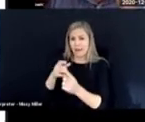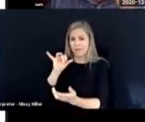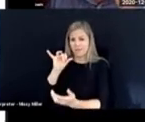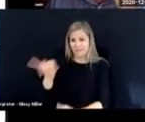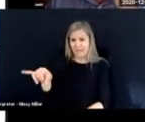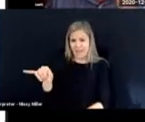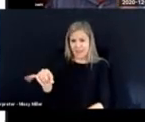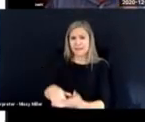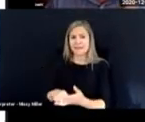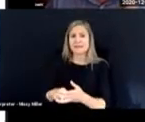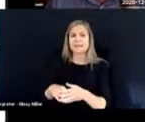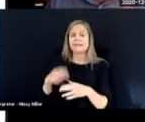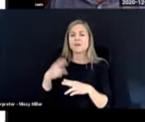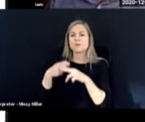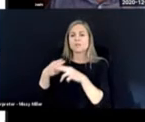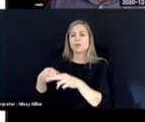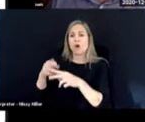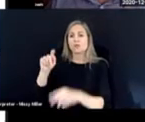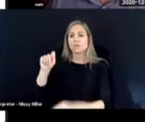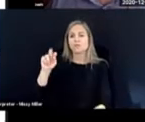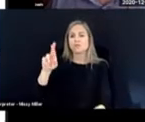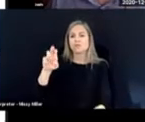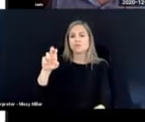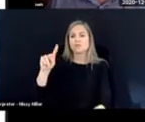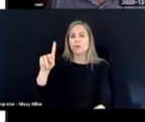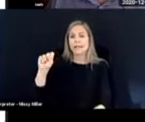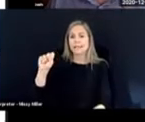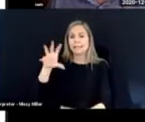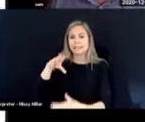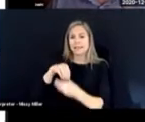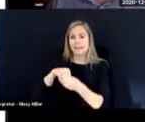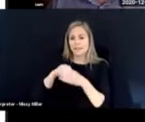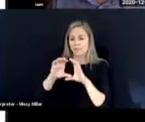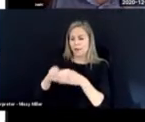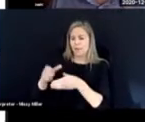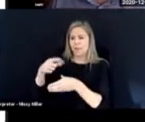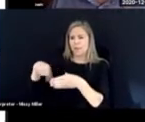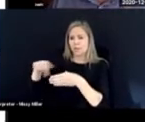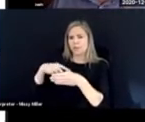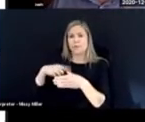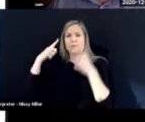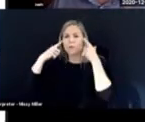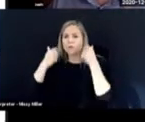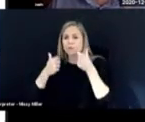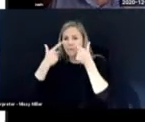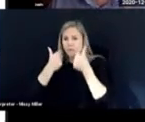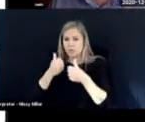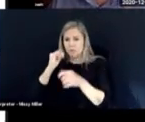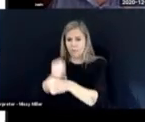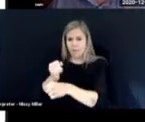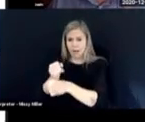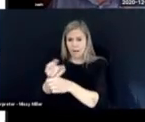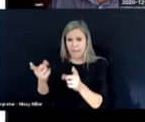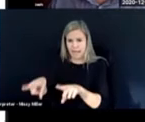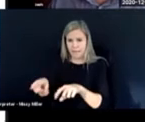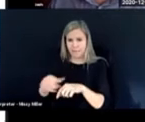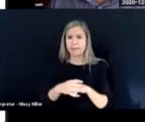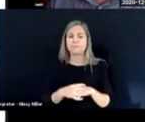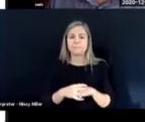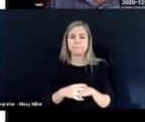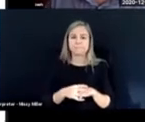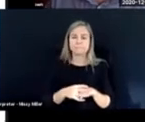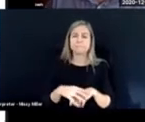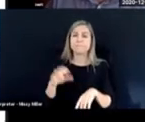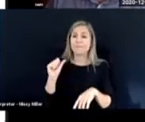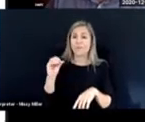magazine, Talking Sense, which was called Trends in the Population of Children with Multisensory Impairment. I